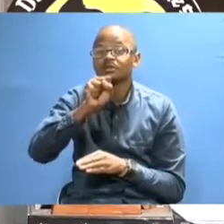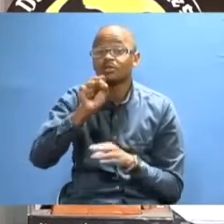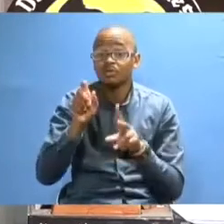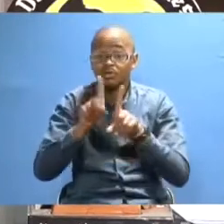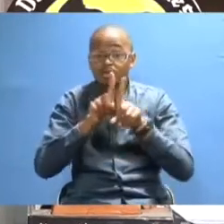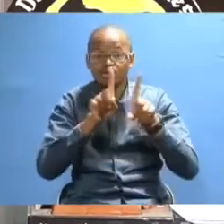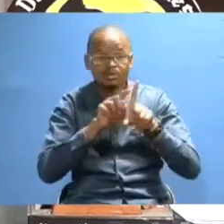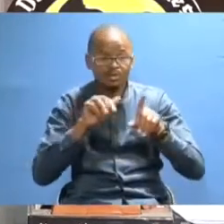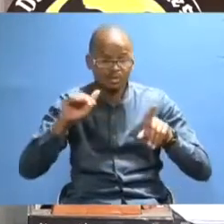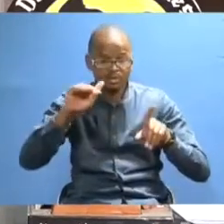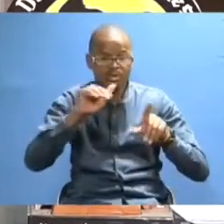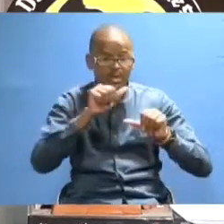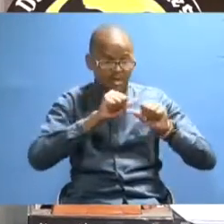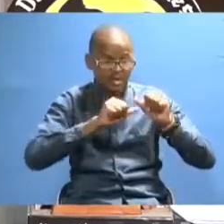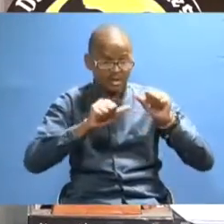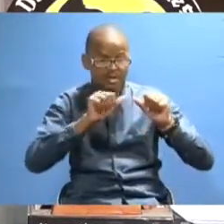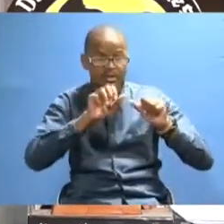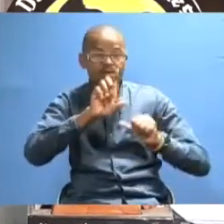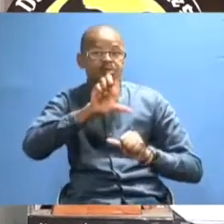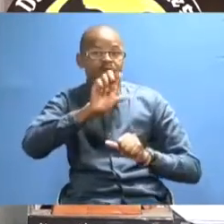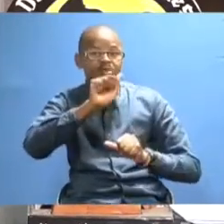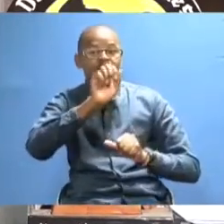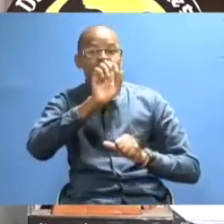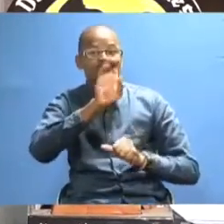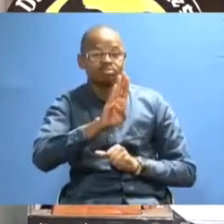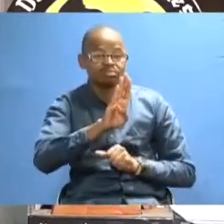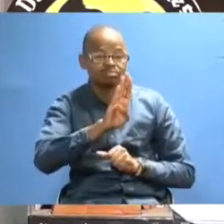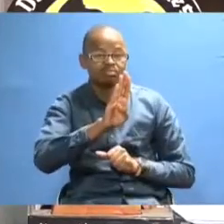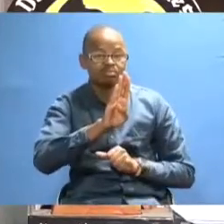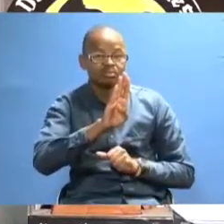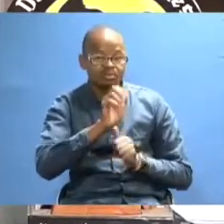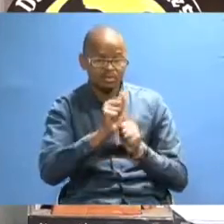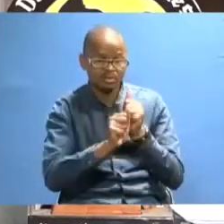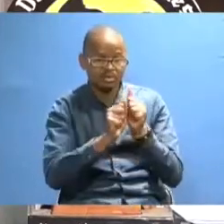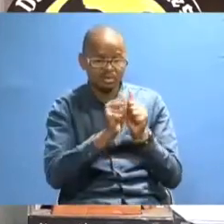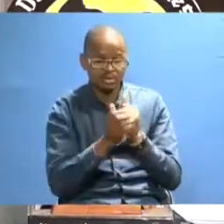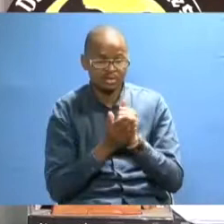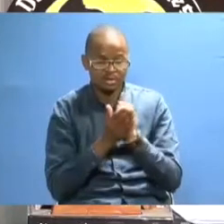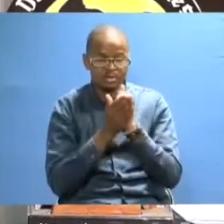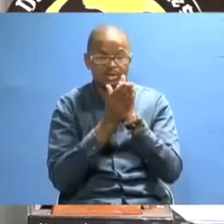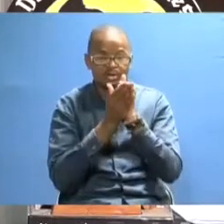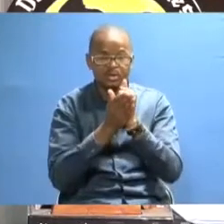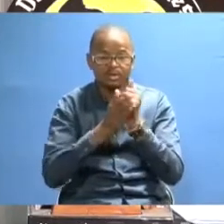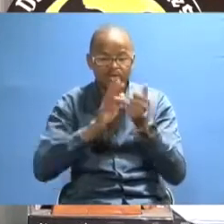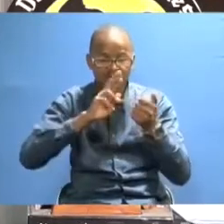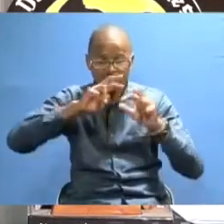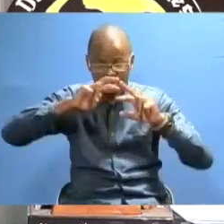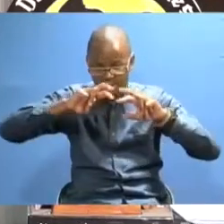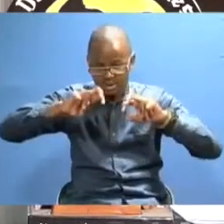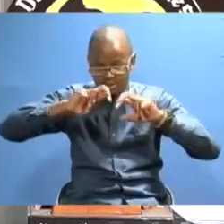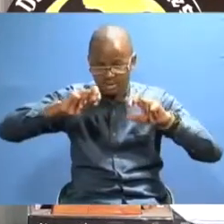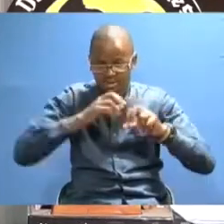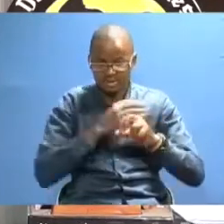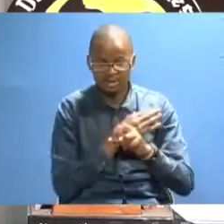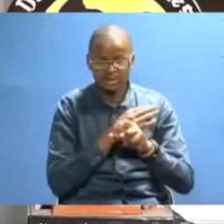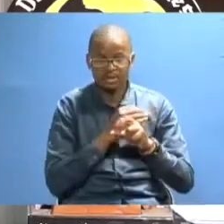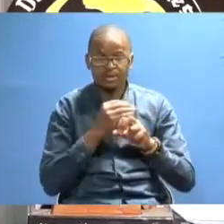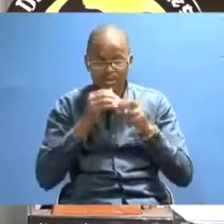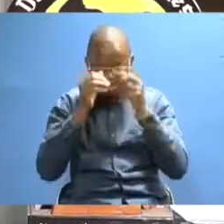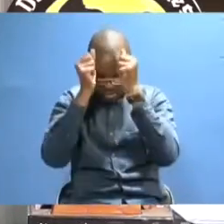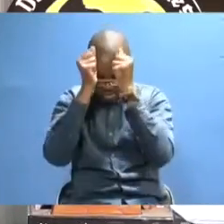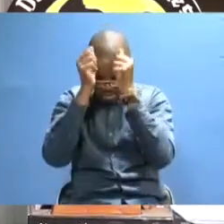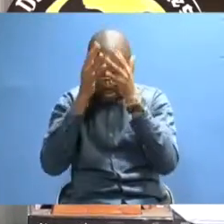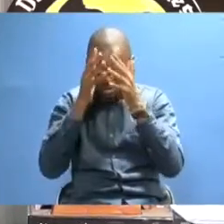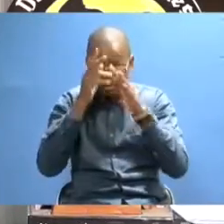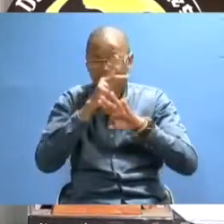We also have got environmental sciences laboratories which assist in research and